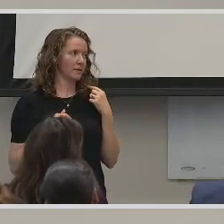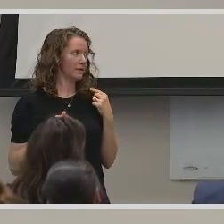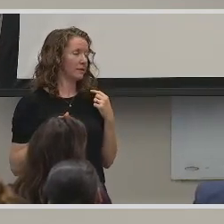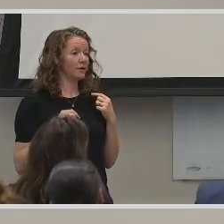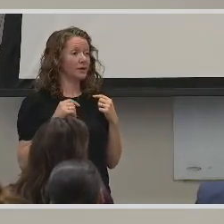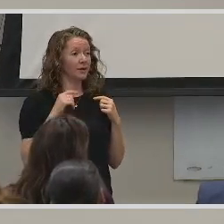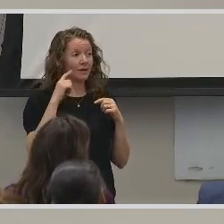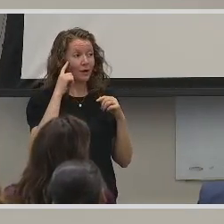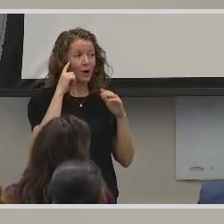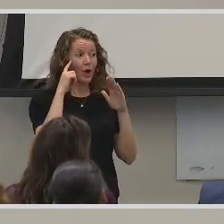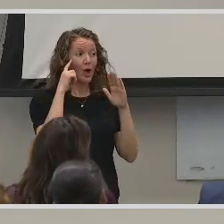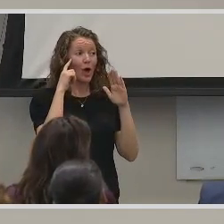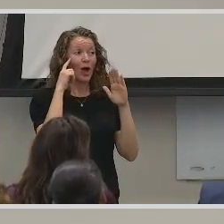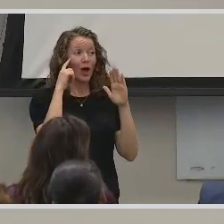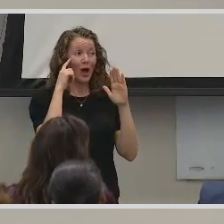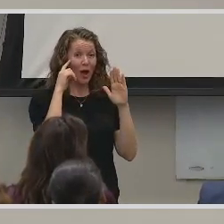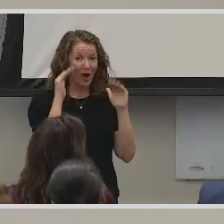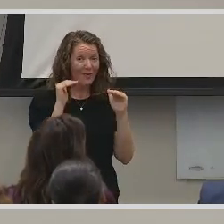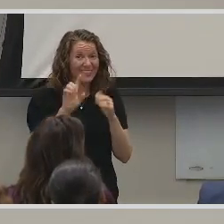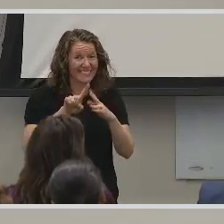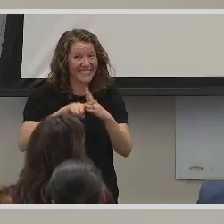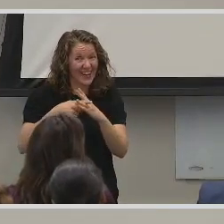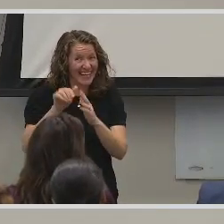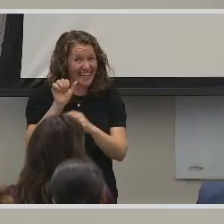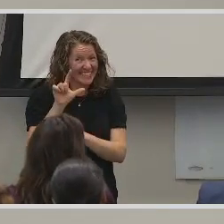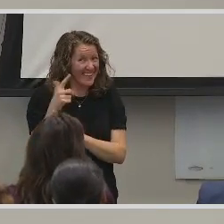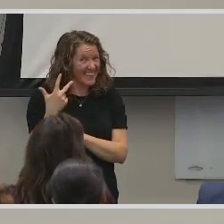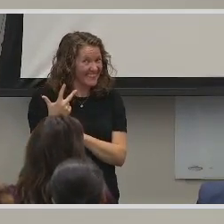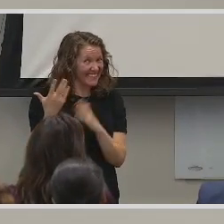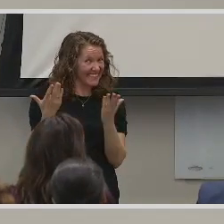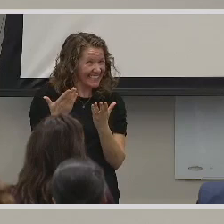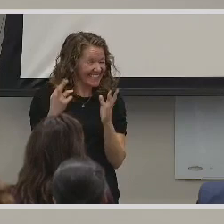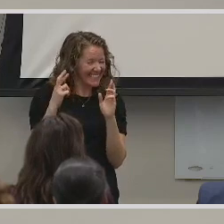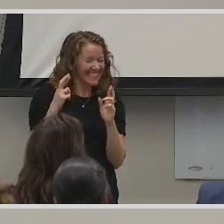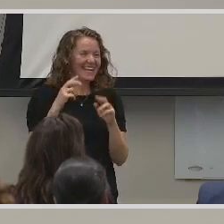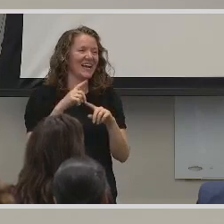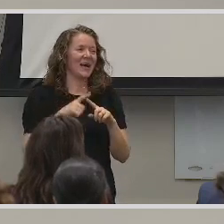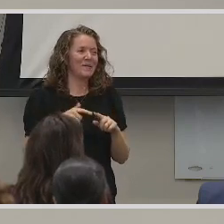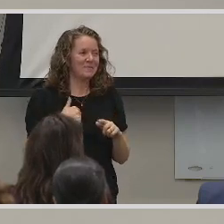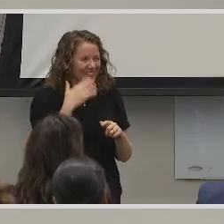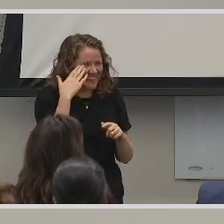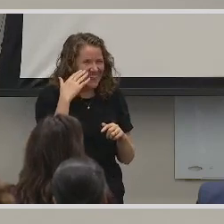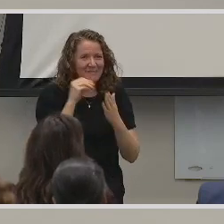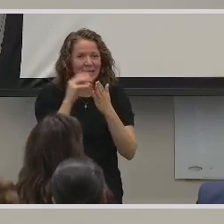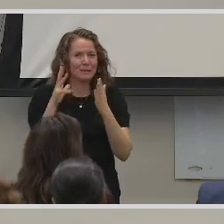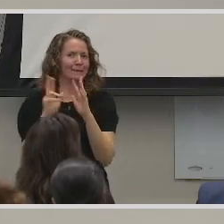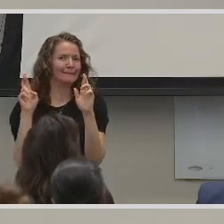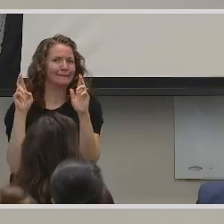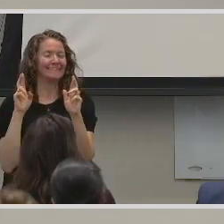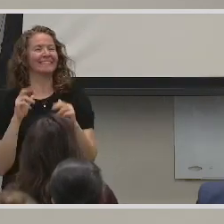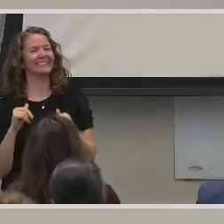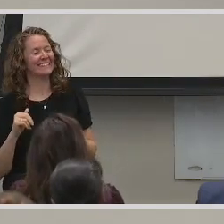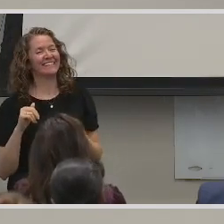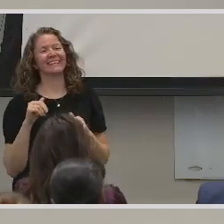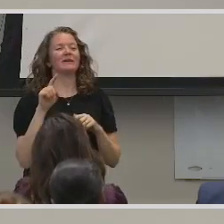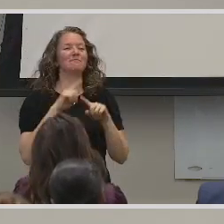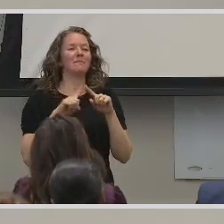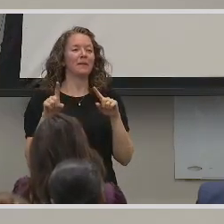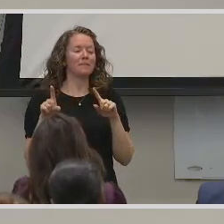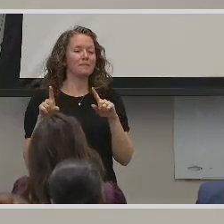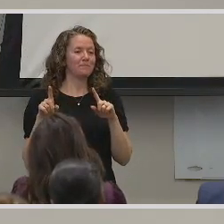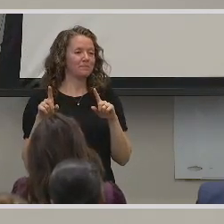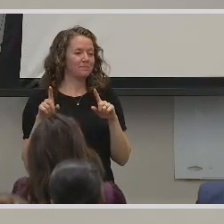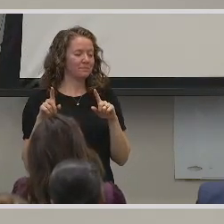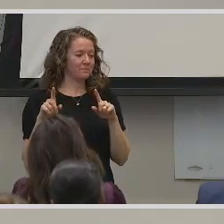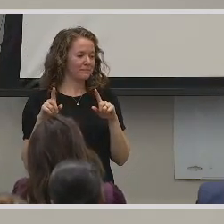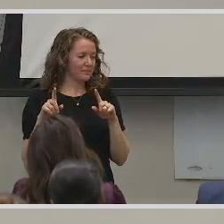Hopefully we can start signing free here. But other than that, I know of my students. Hopefully. So other than that,